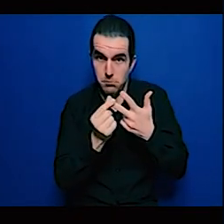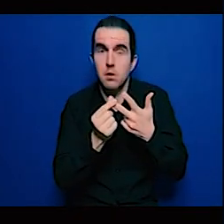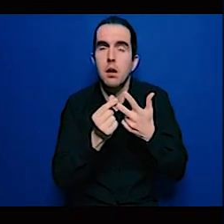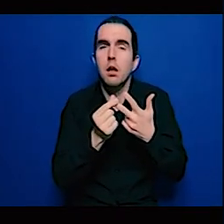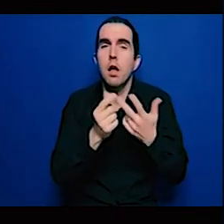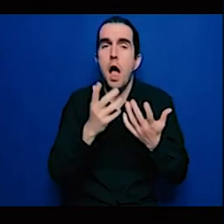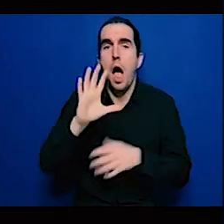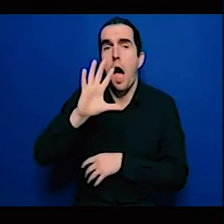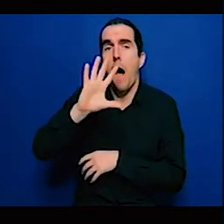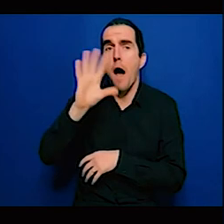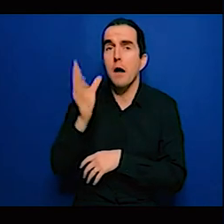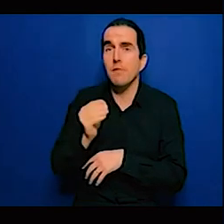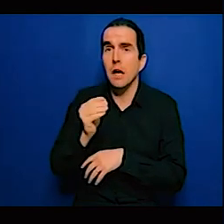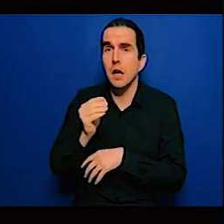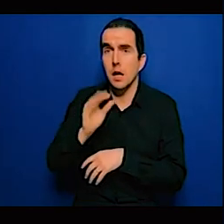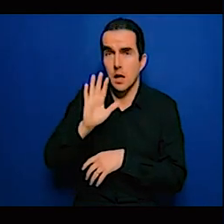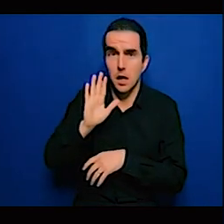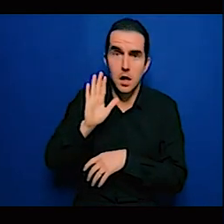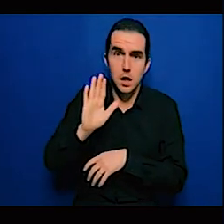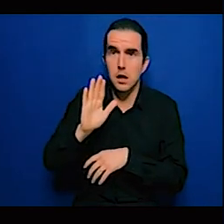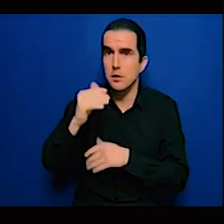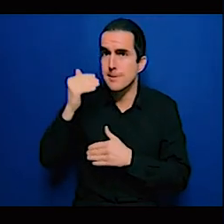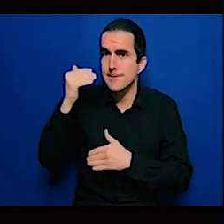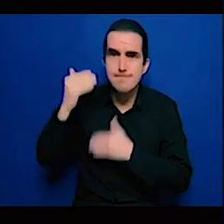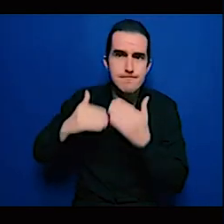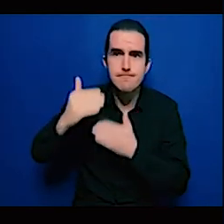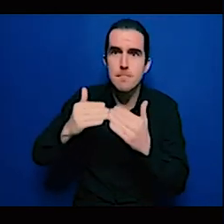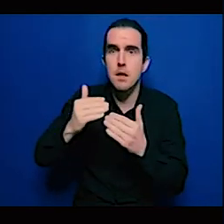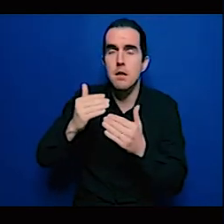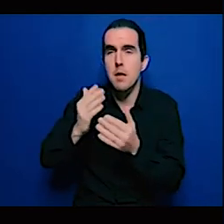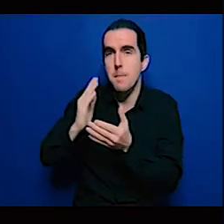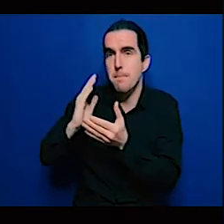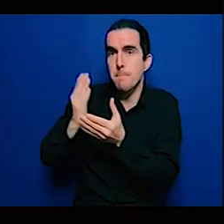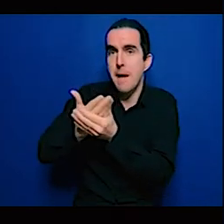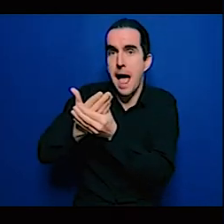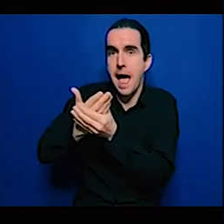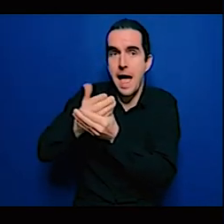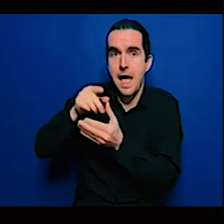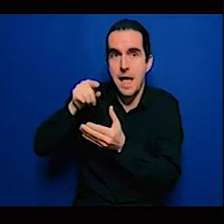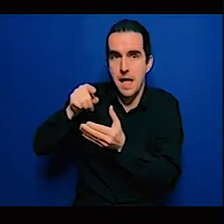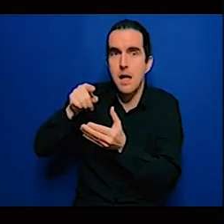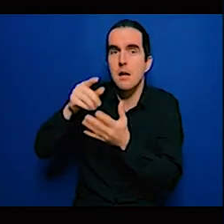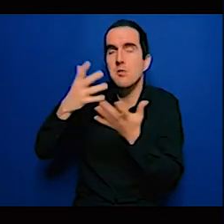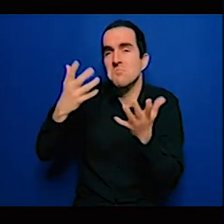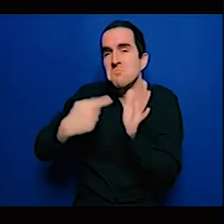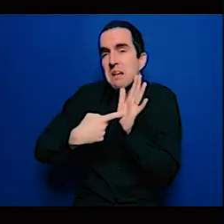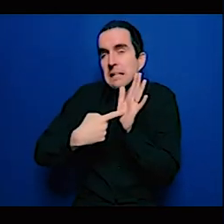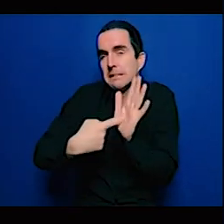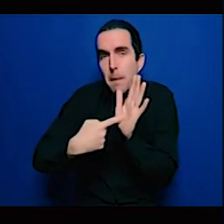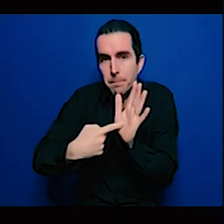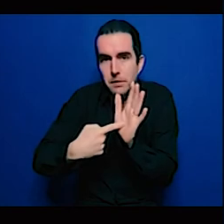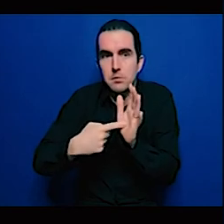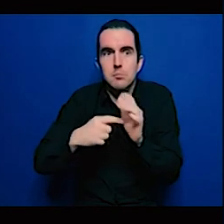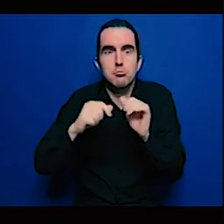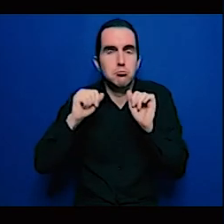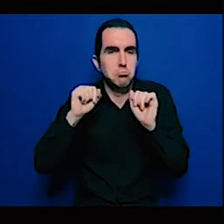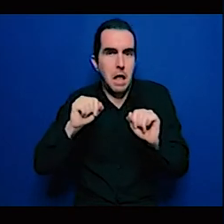that that's really available to both the private sector and the public sector